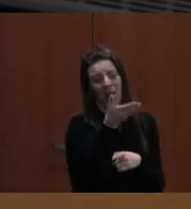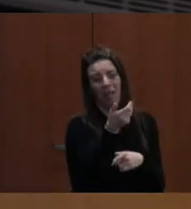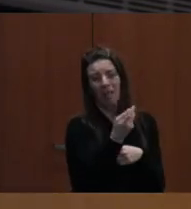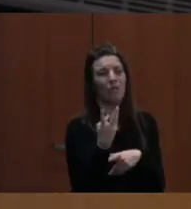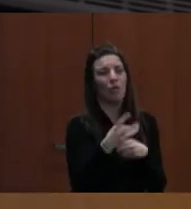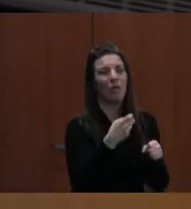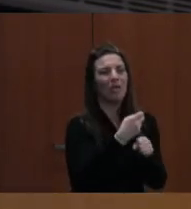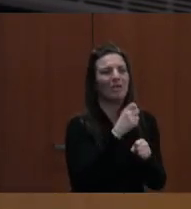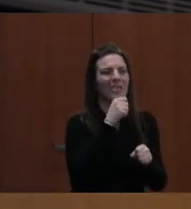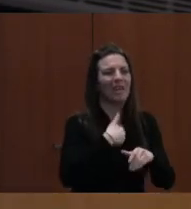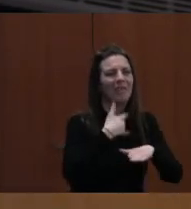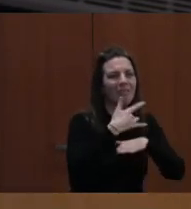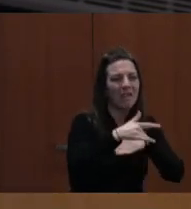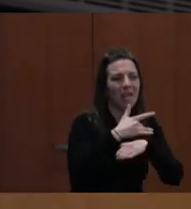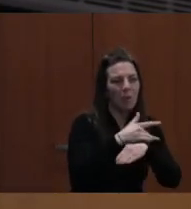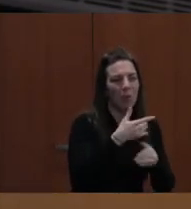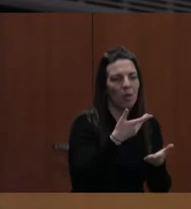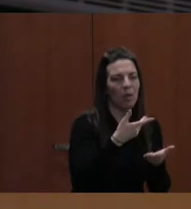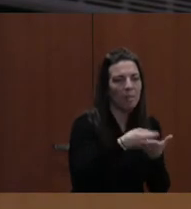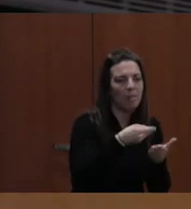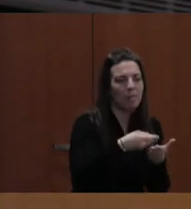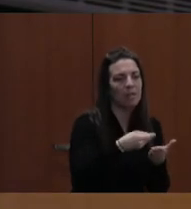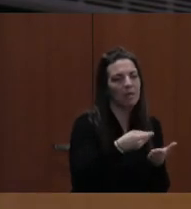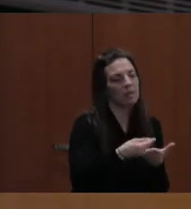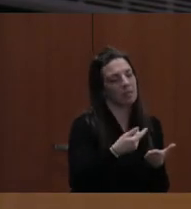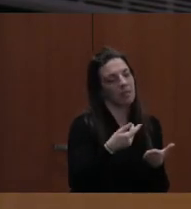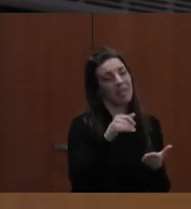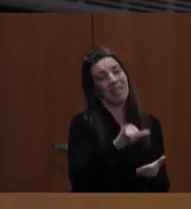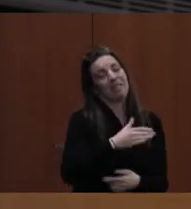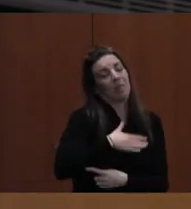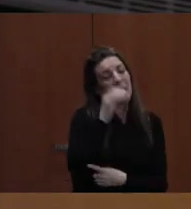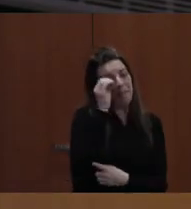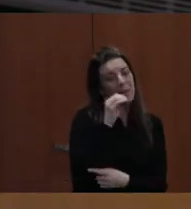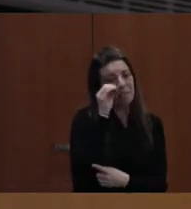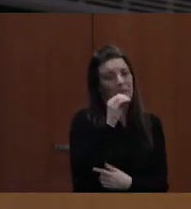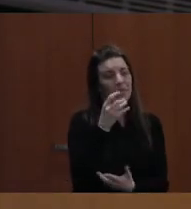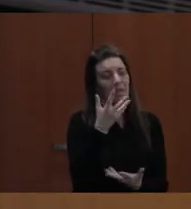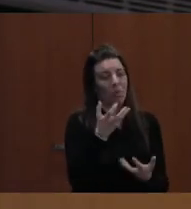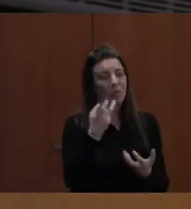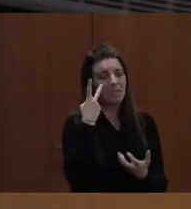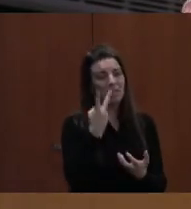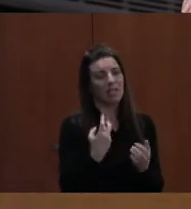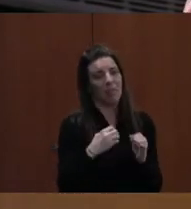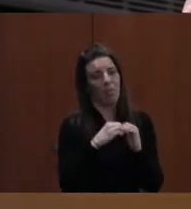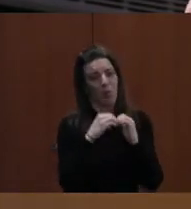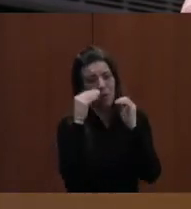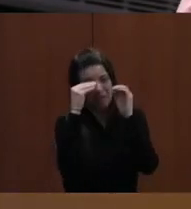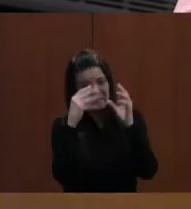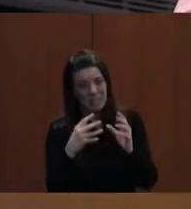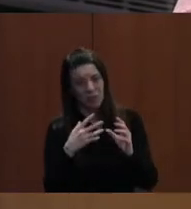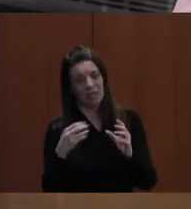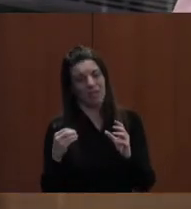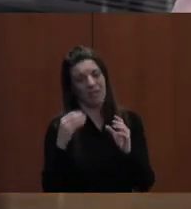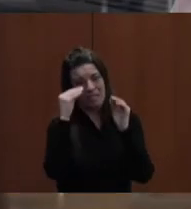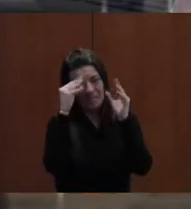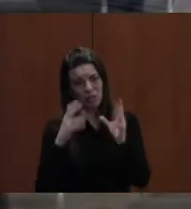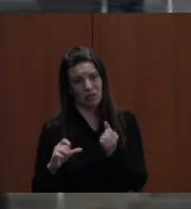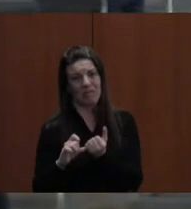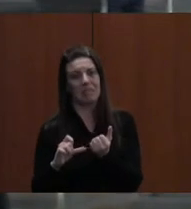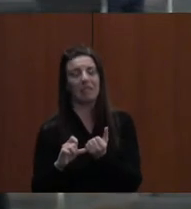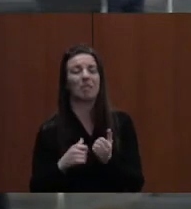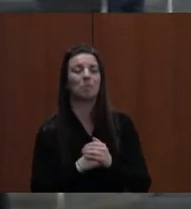classrooms, get them in there. That's just my opinion. So I'd like to see more of that. Mr. Stout?